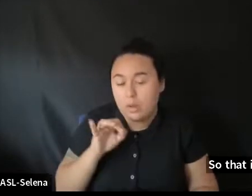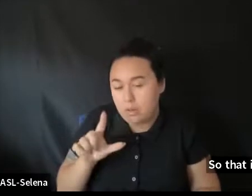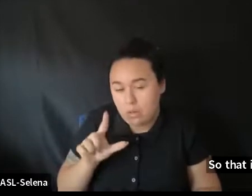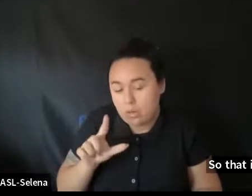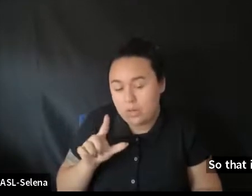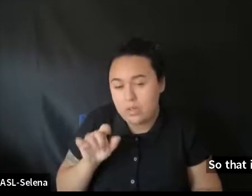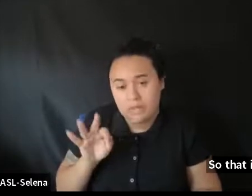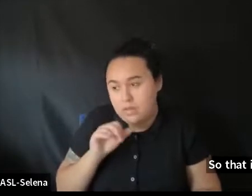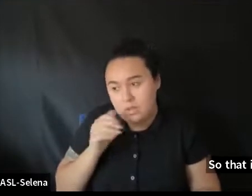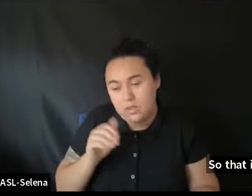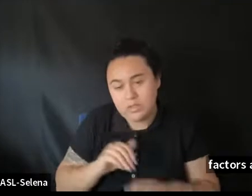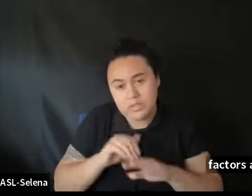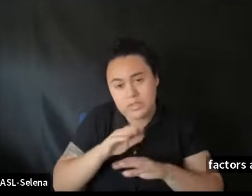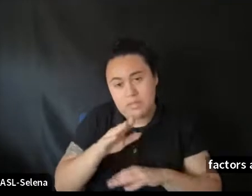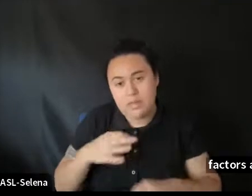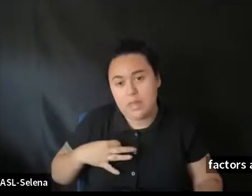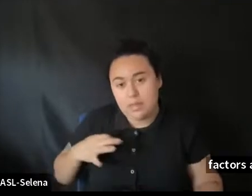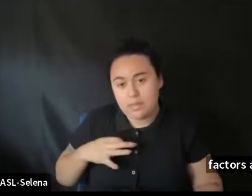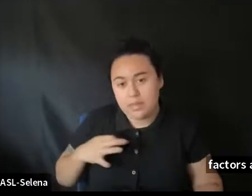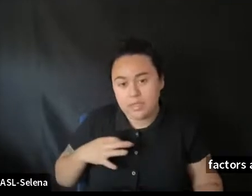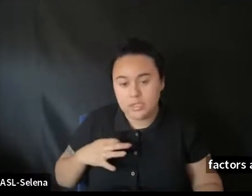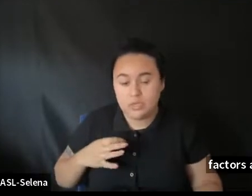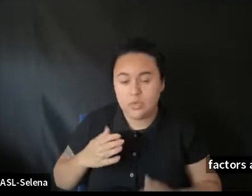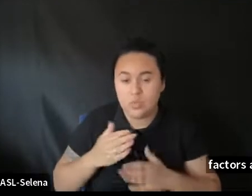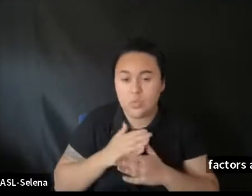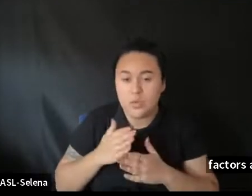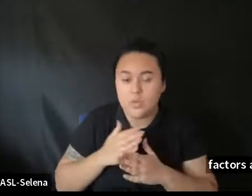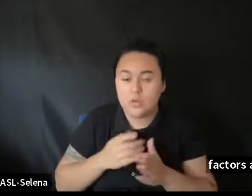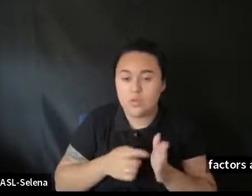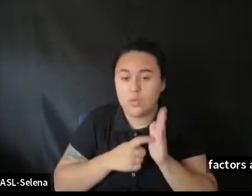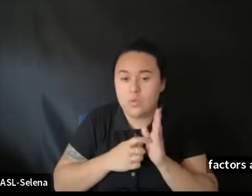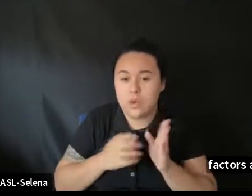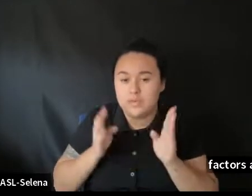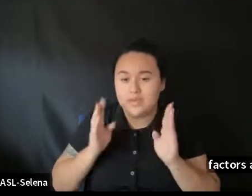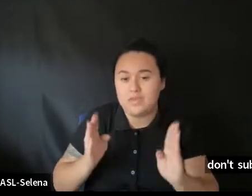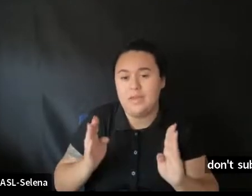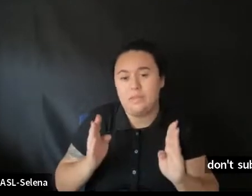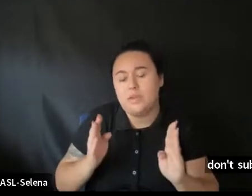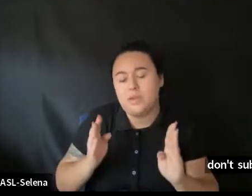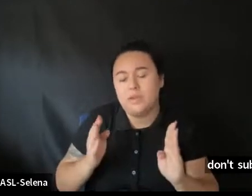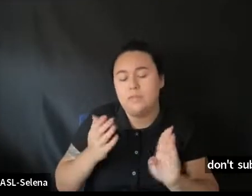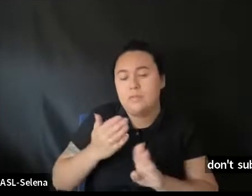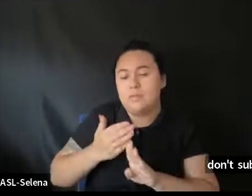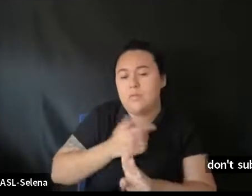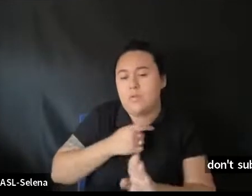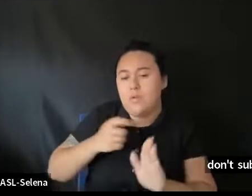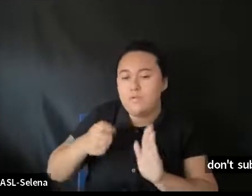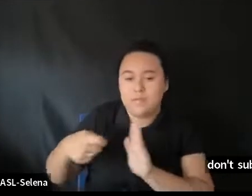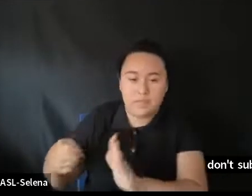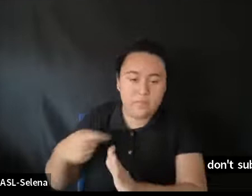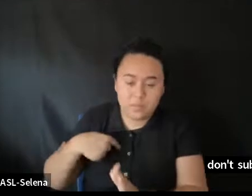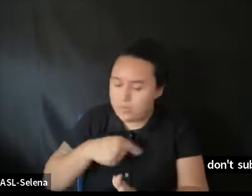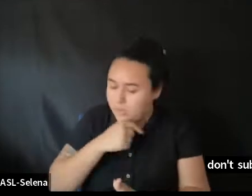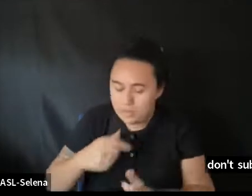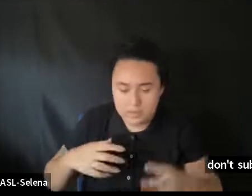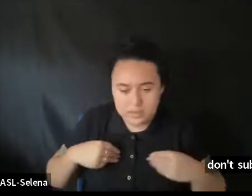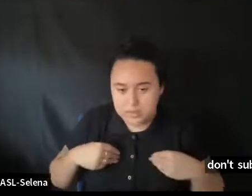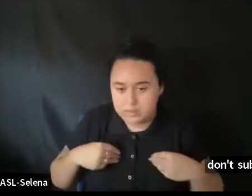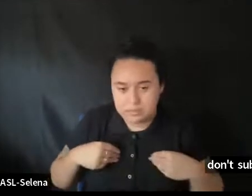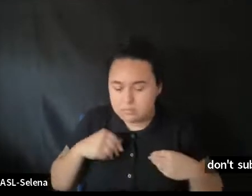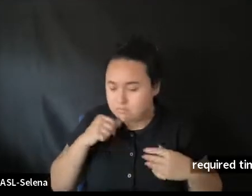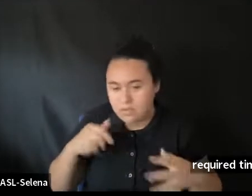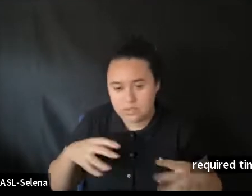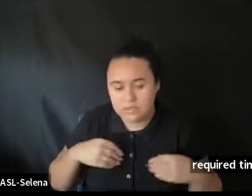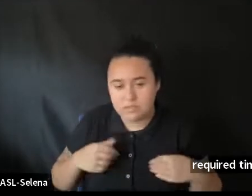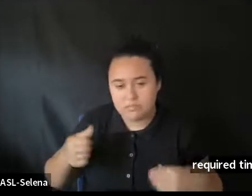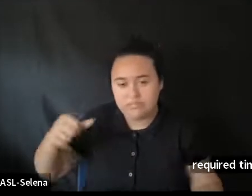They don't submit the application. Uh. Within that required time period. Uh. We will not accept that application. And. And that will